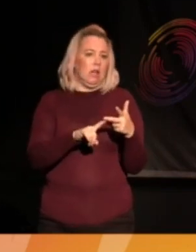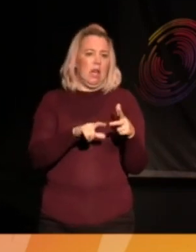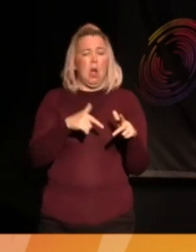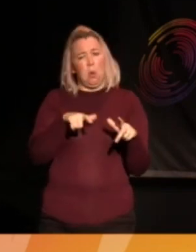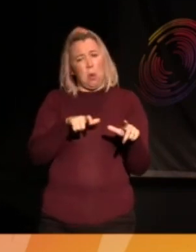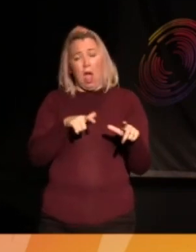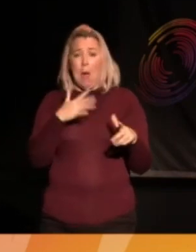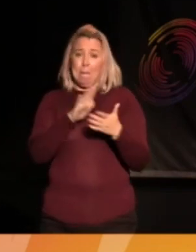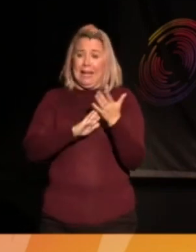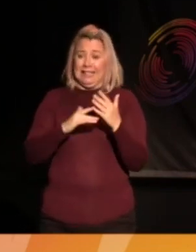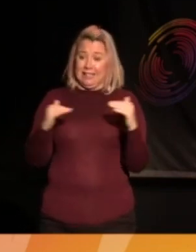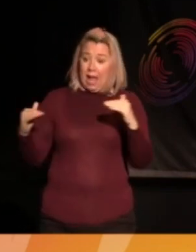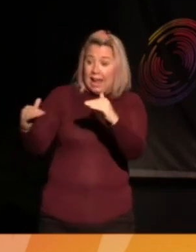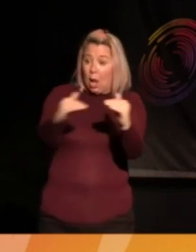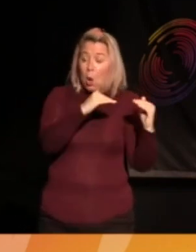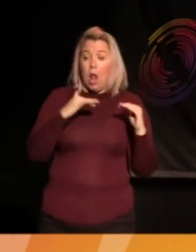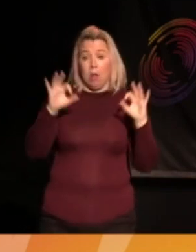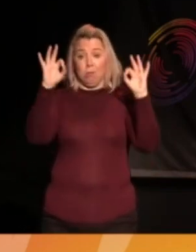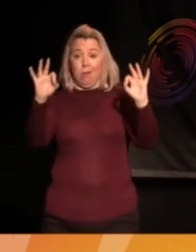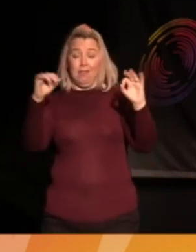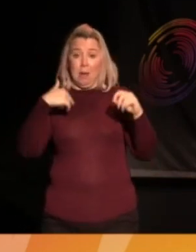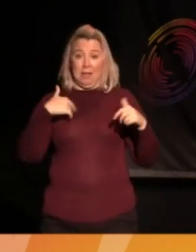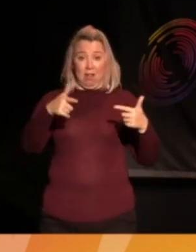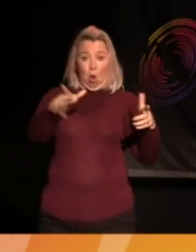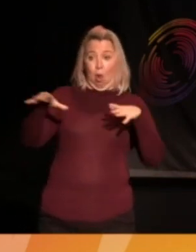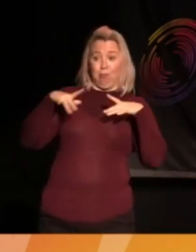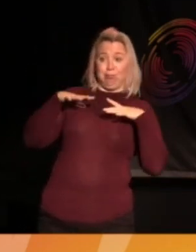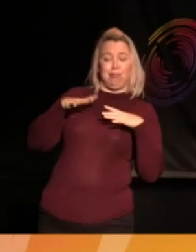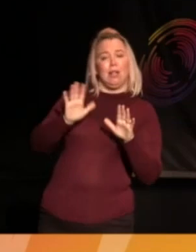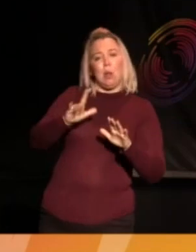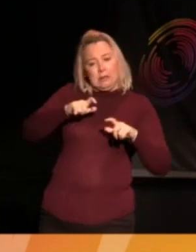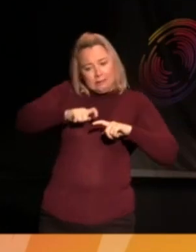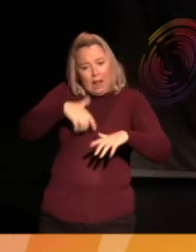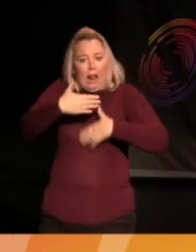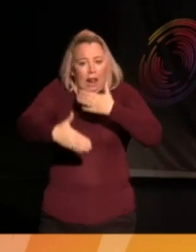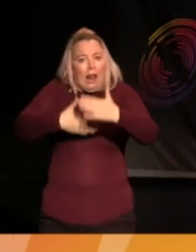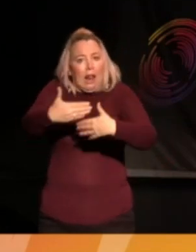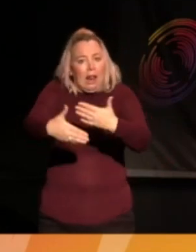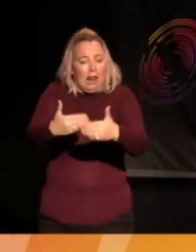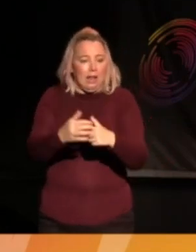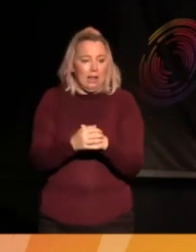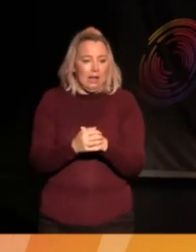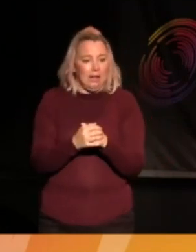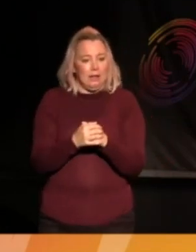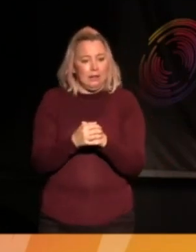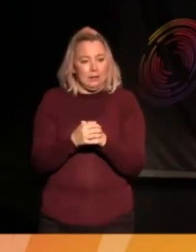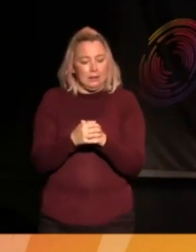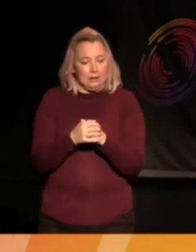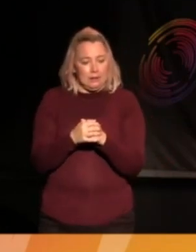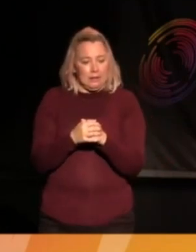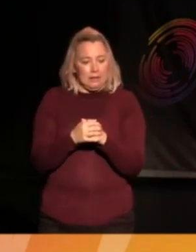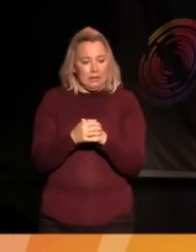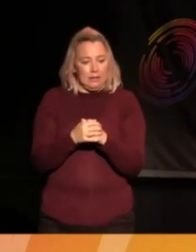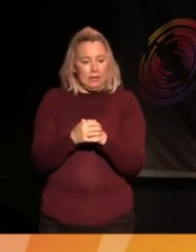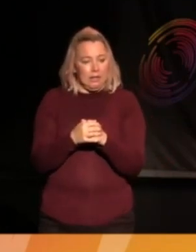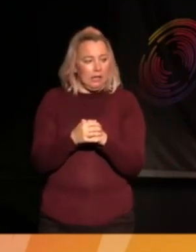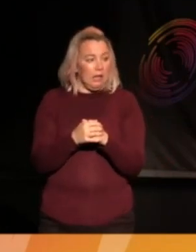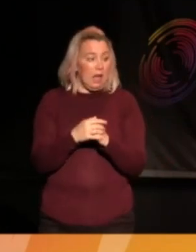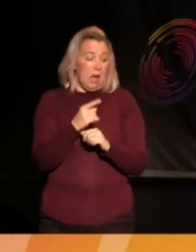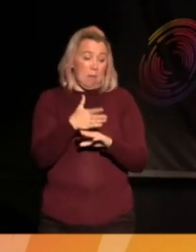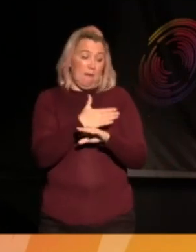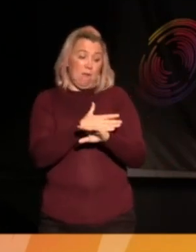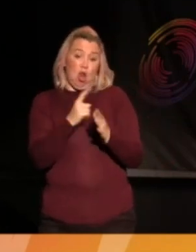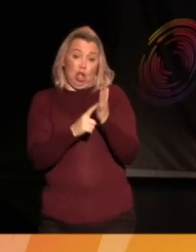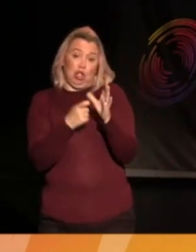community regardless of rights, if you like, but one of the things just to leave you with before I ask Jay to read their poem